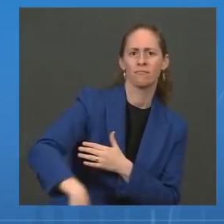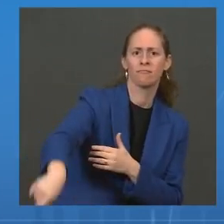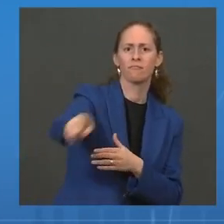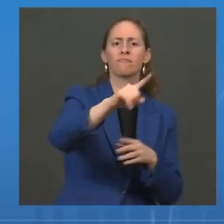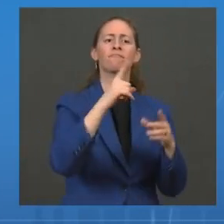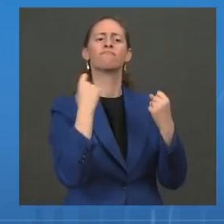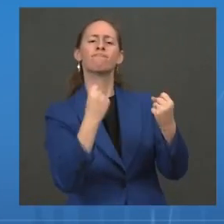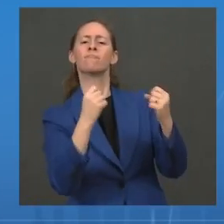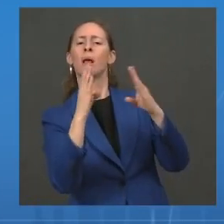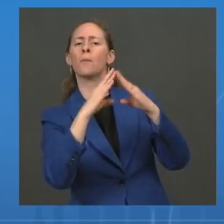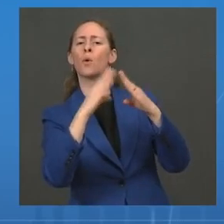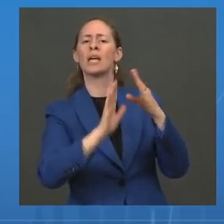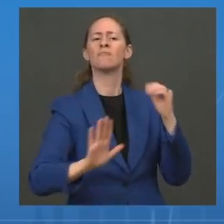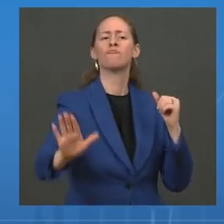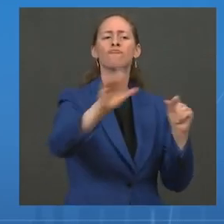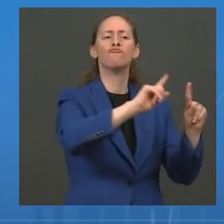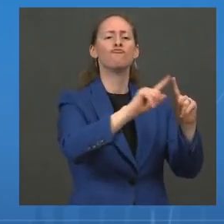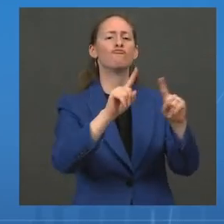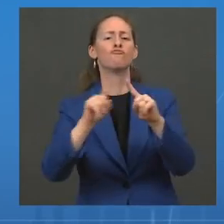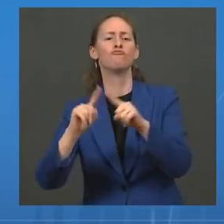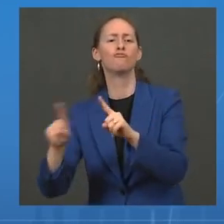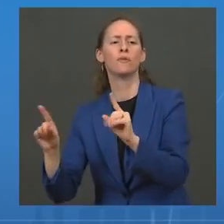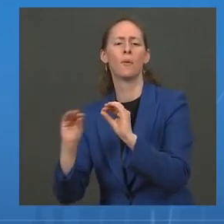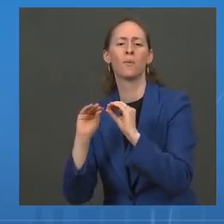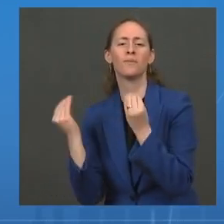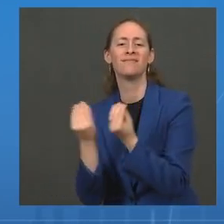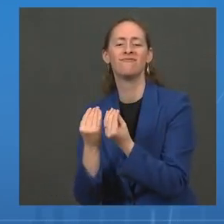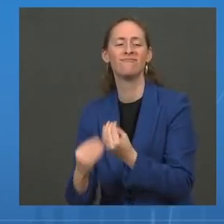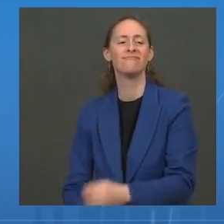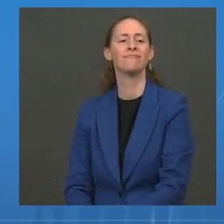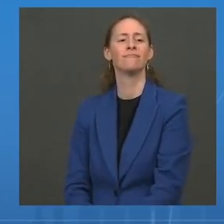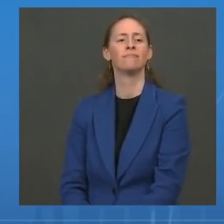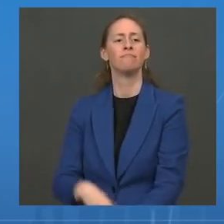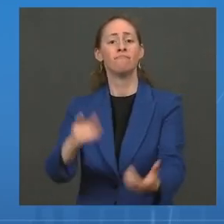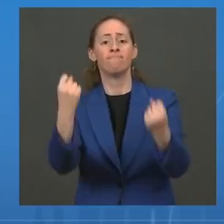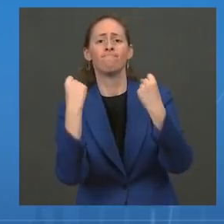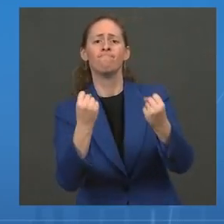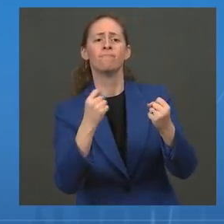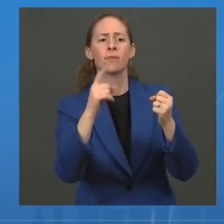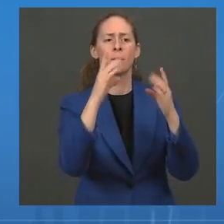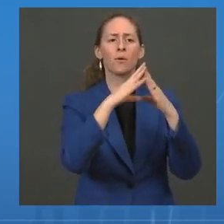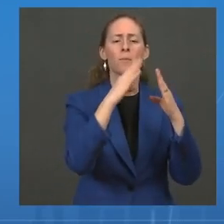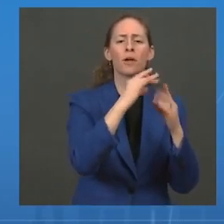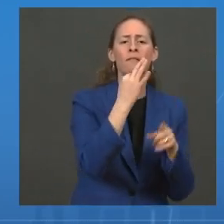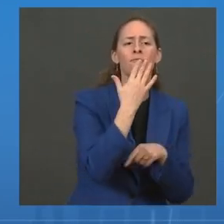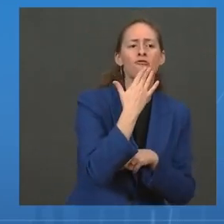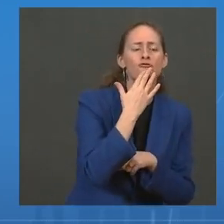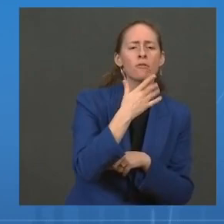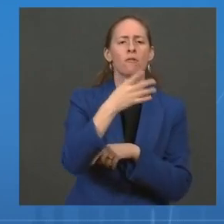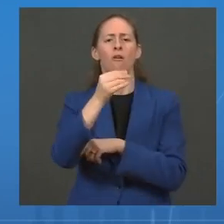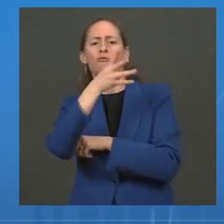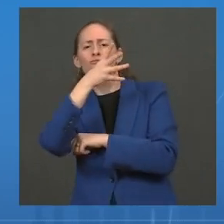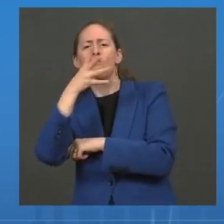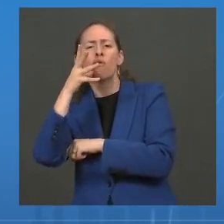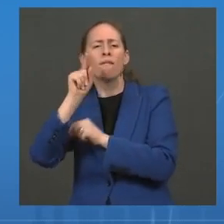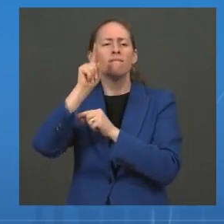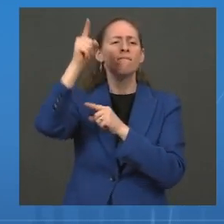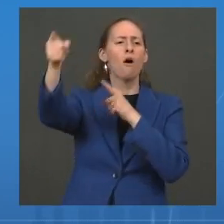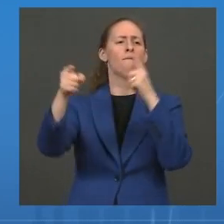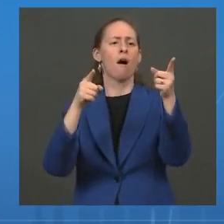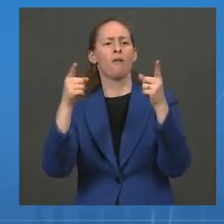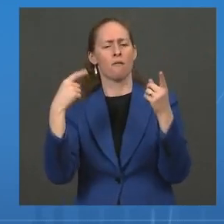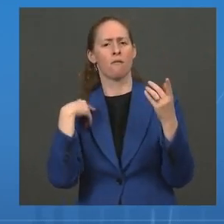build vaccine confidence across communities of color, rural areas, and low-income populations. Those funds will support tribal